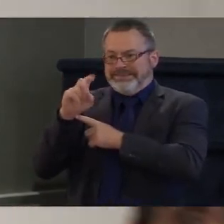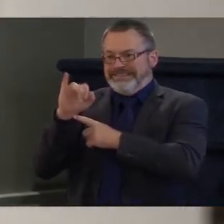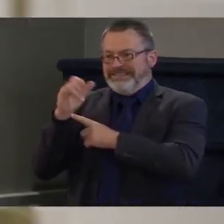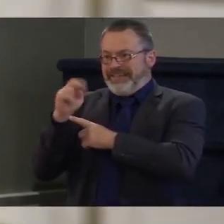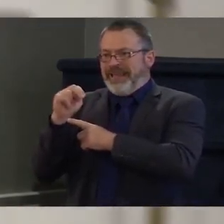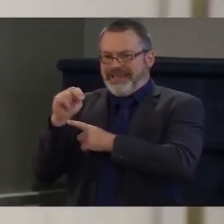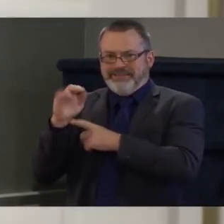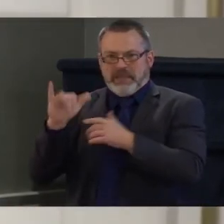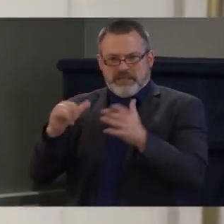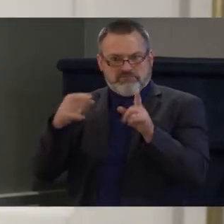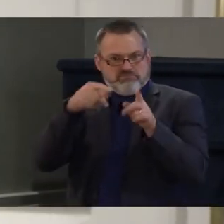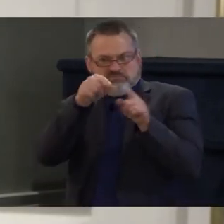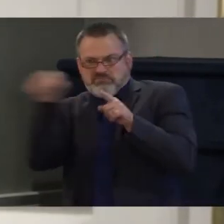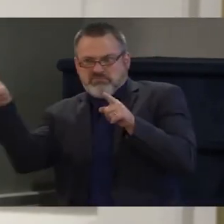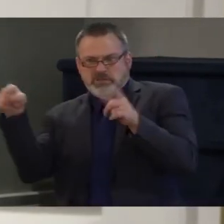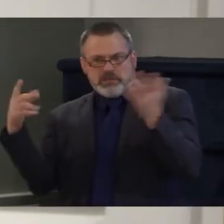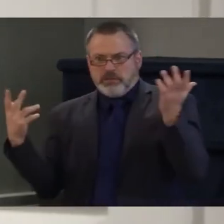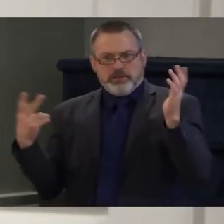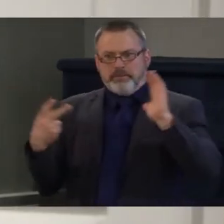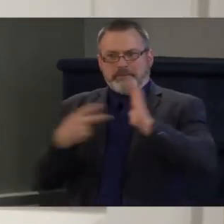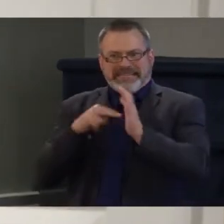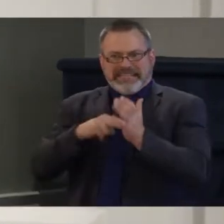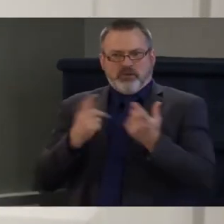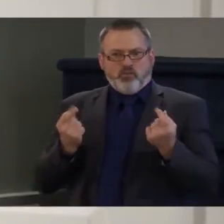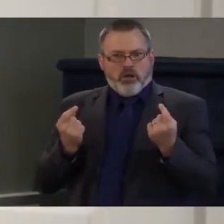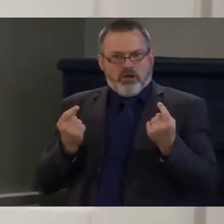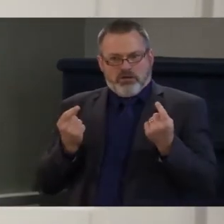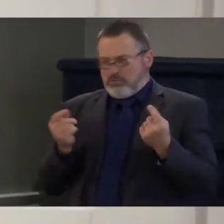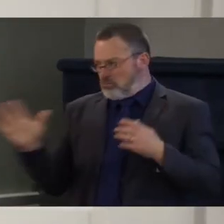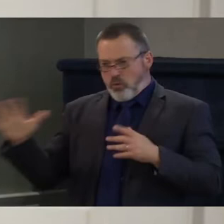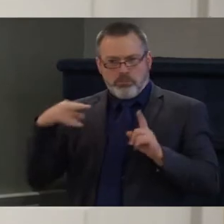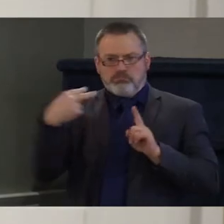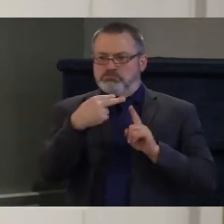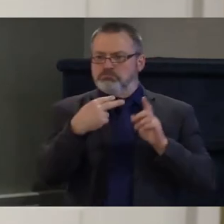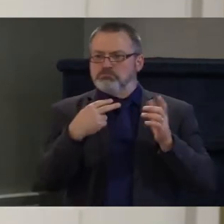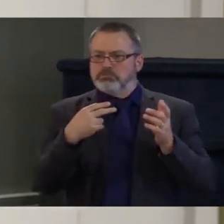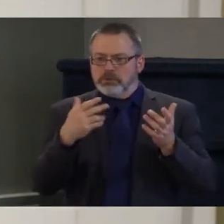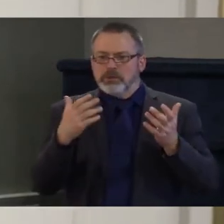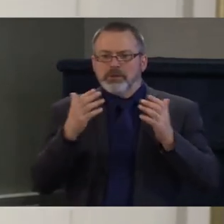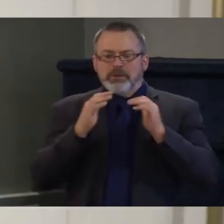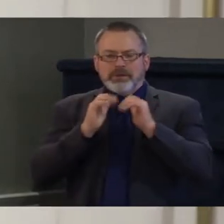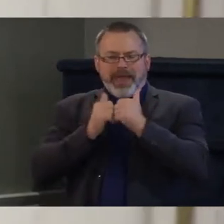And how would you work to make it feasible for businesses to implement universal design?